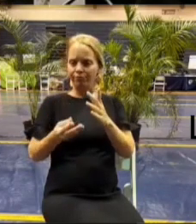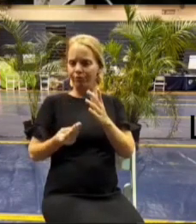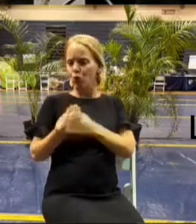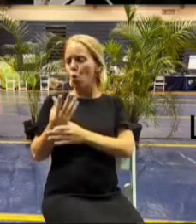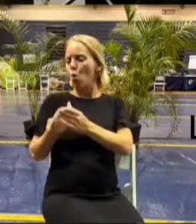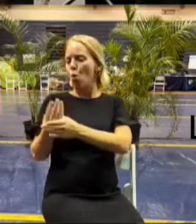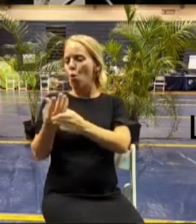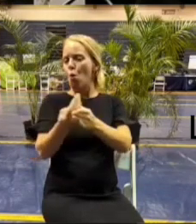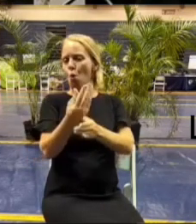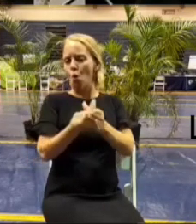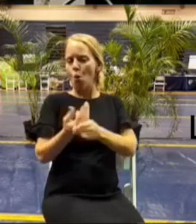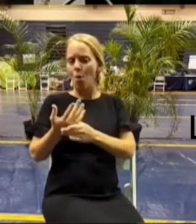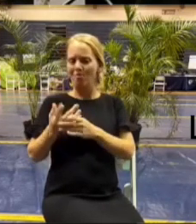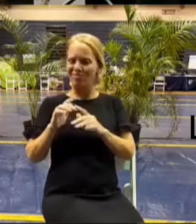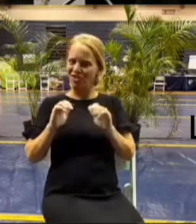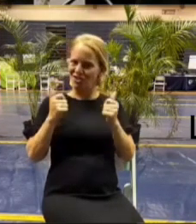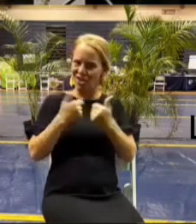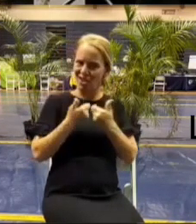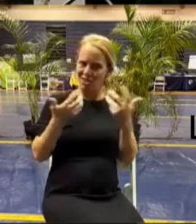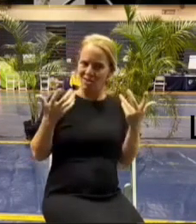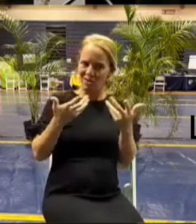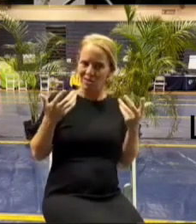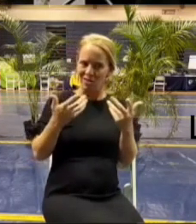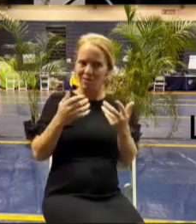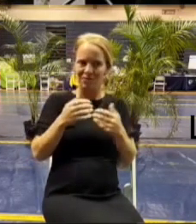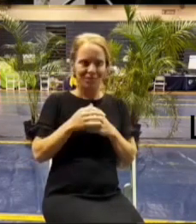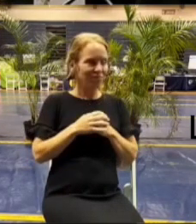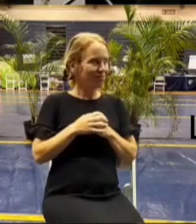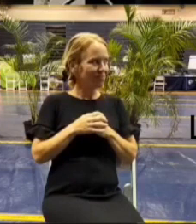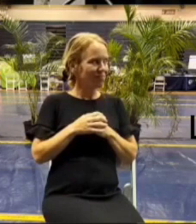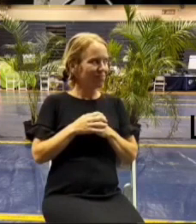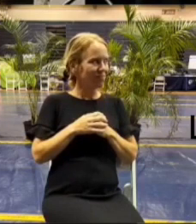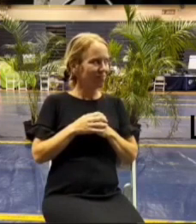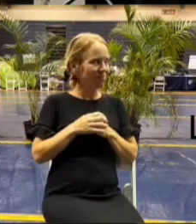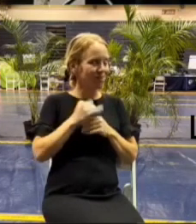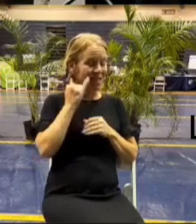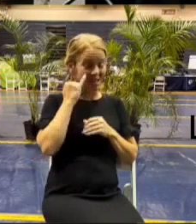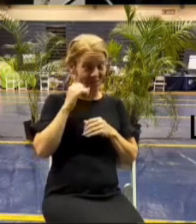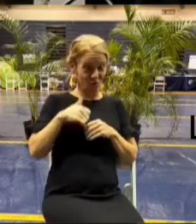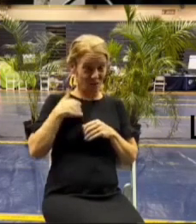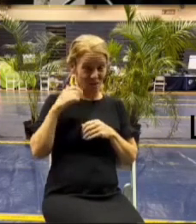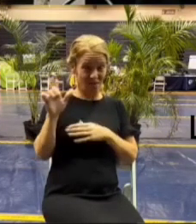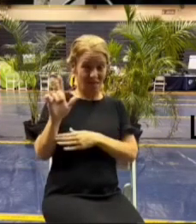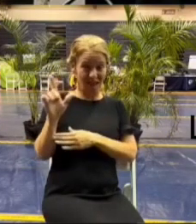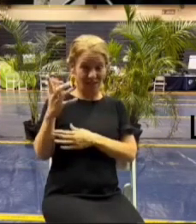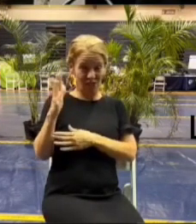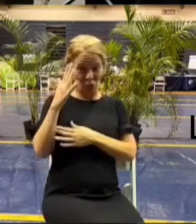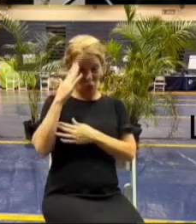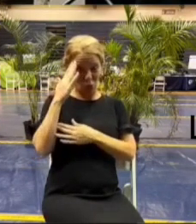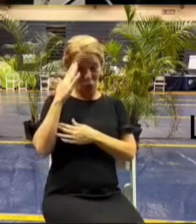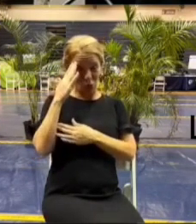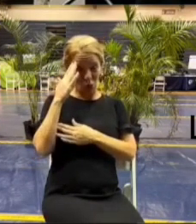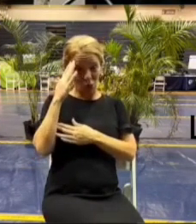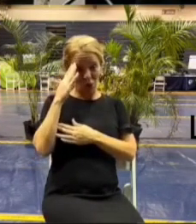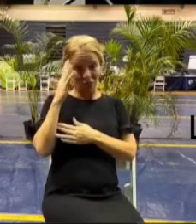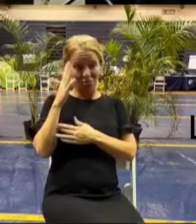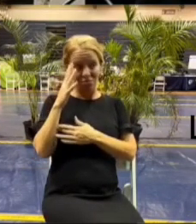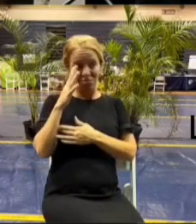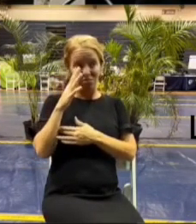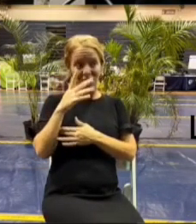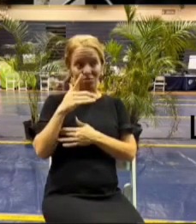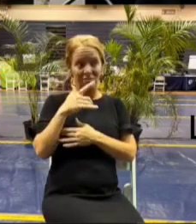the challenge is we don't have if you live in lahaina you you know we don't have that those conditions